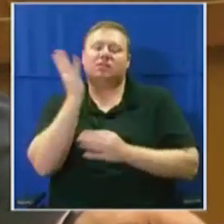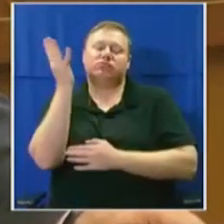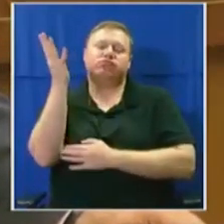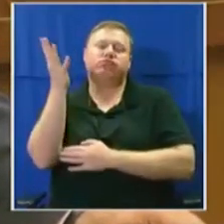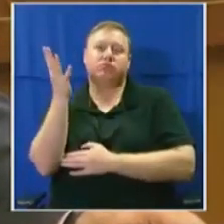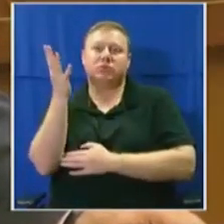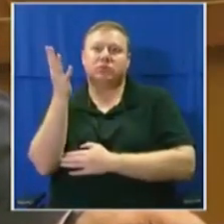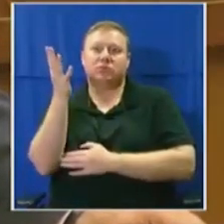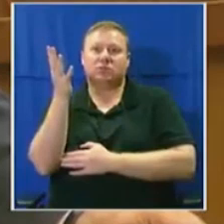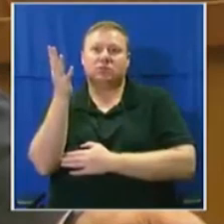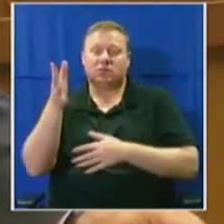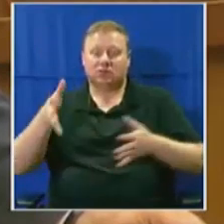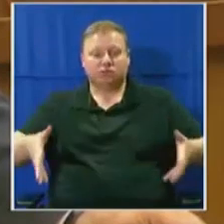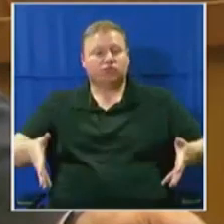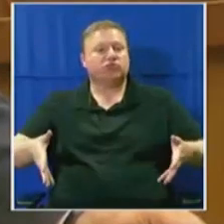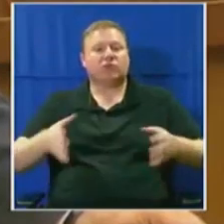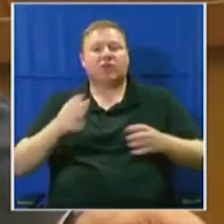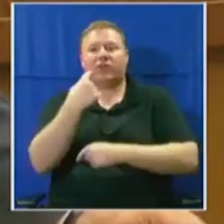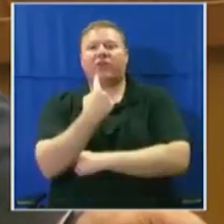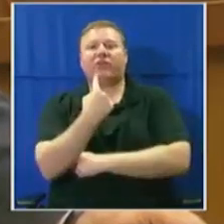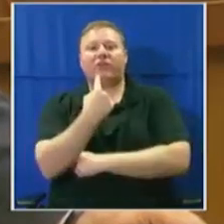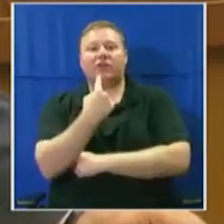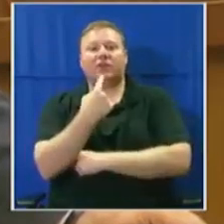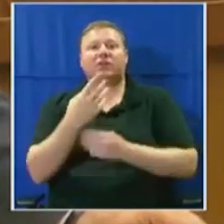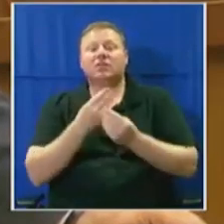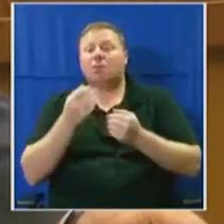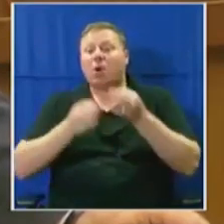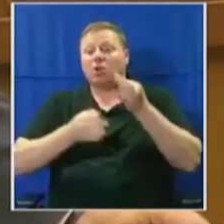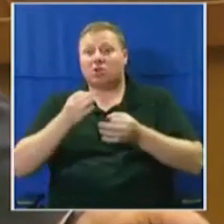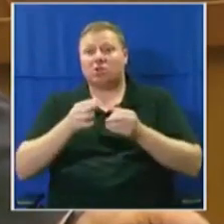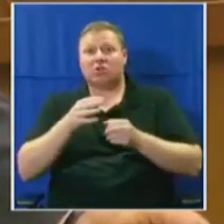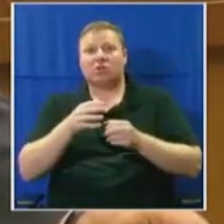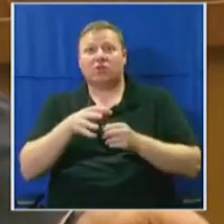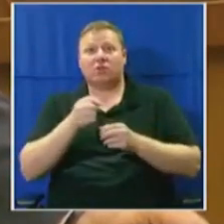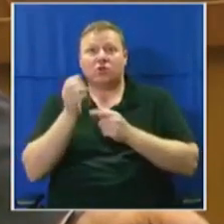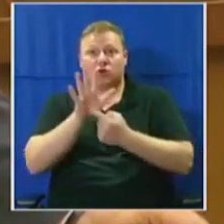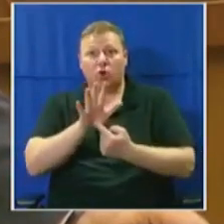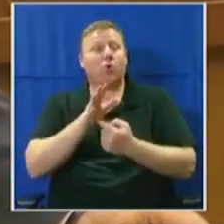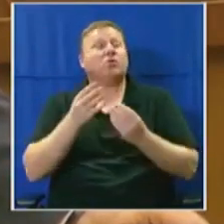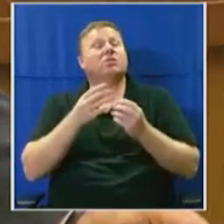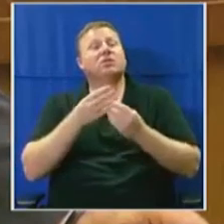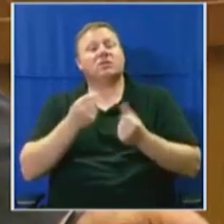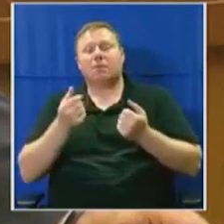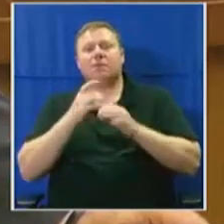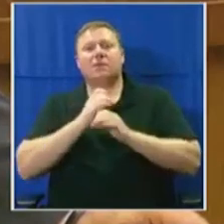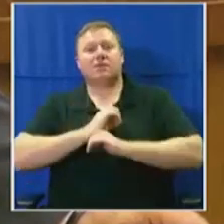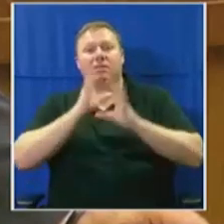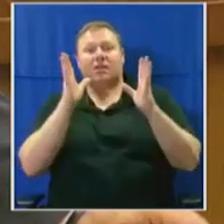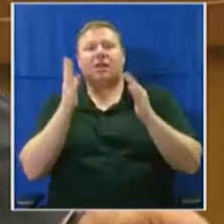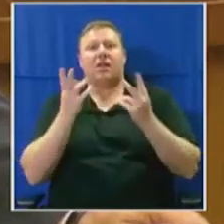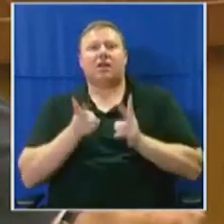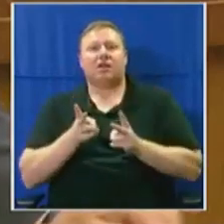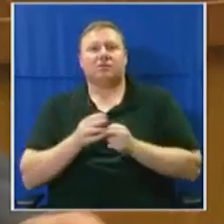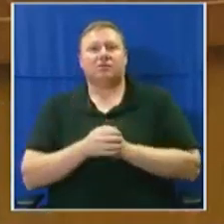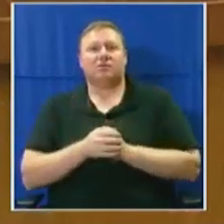this podium, some politicians are found out, and some politicians are rediscovered. And we saw that this